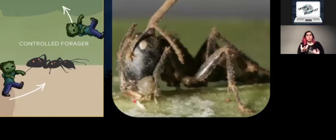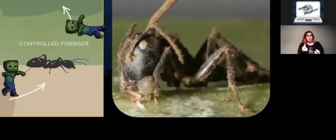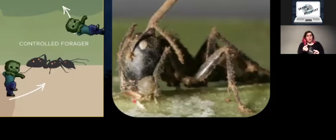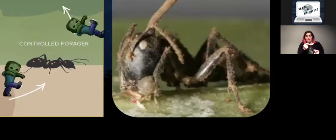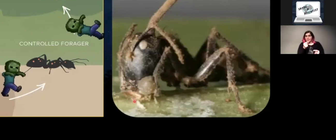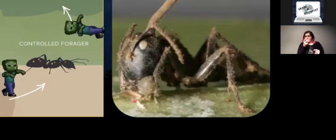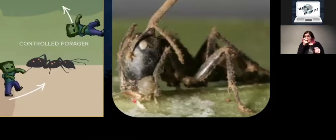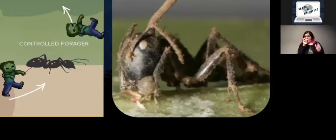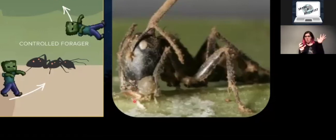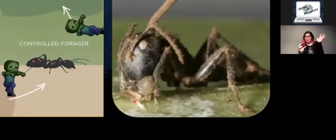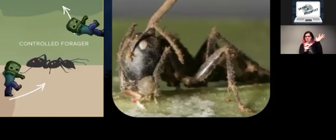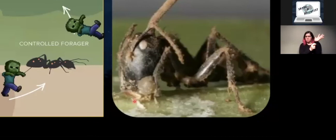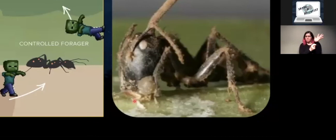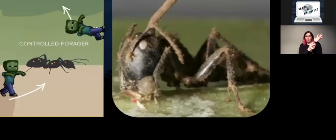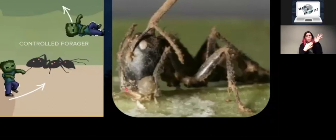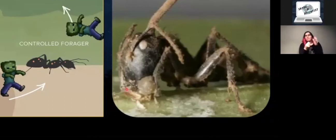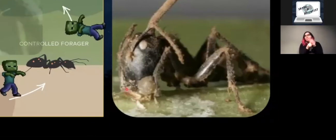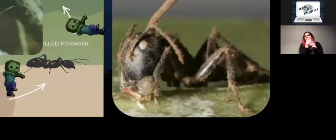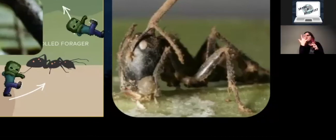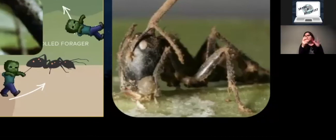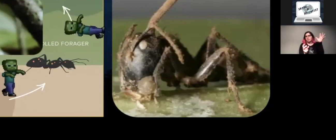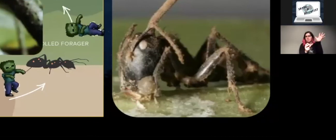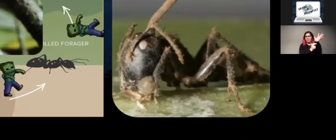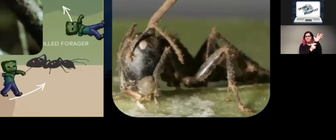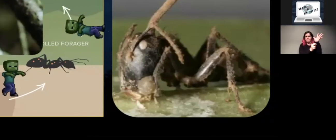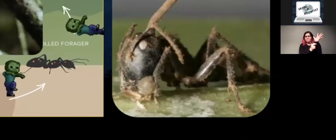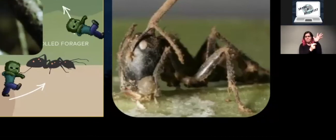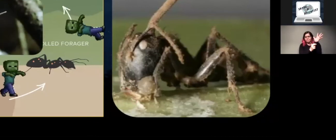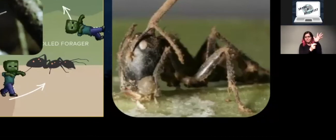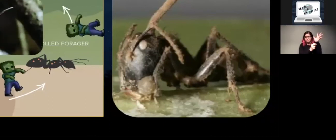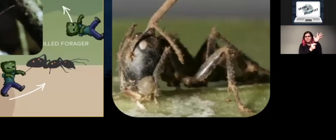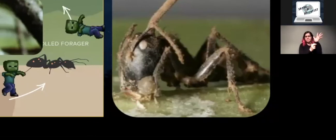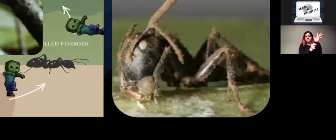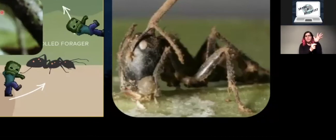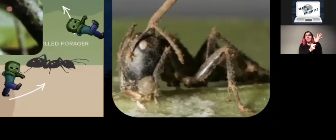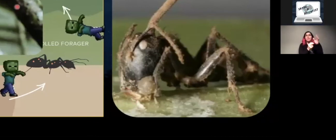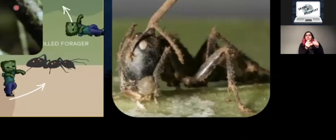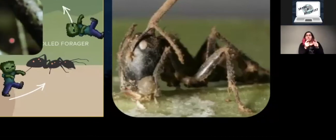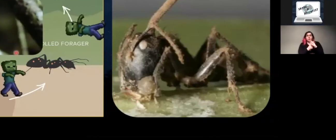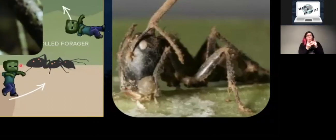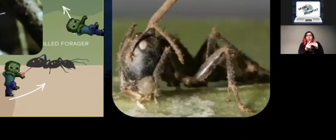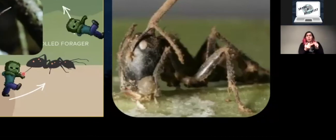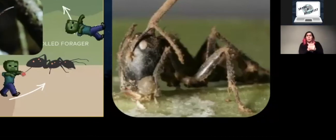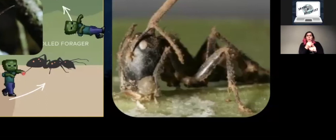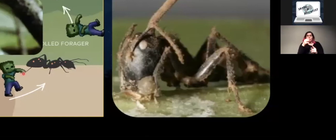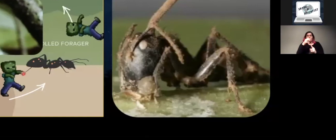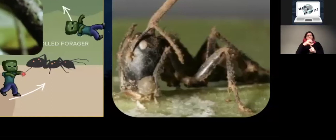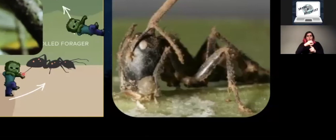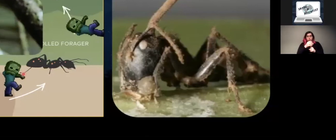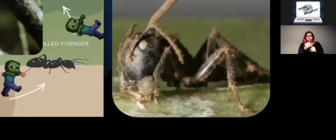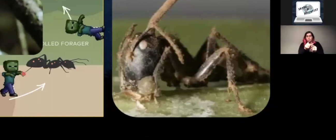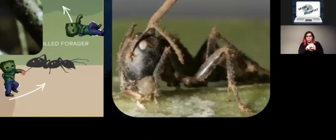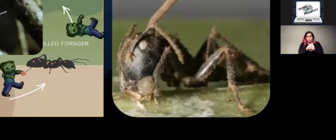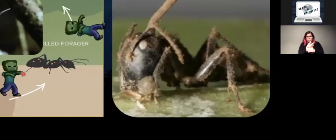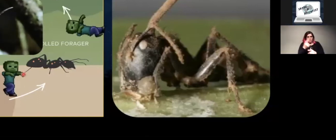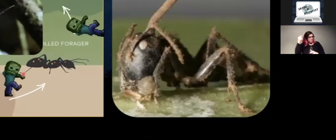onto whatever kind of plant it's on. And it starts to erupt or grow a new mushroom out of the back of the fungus's